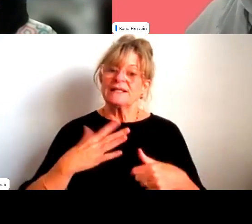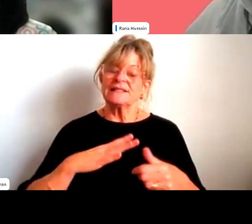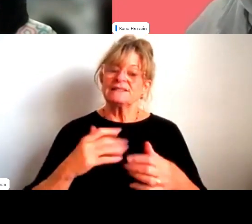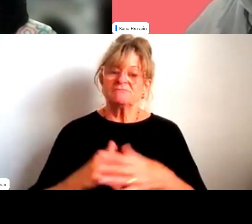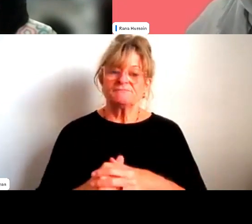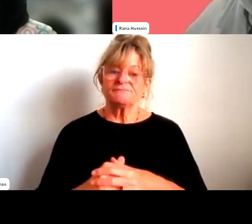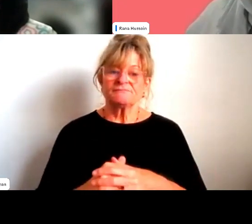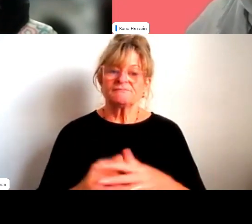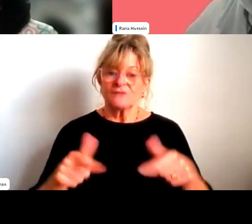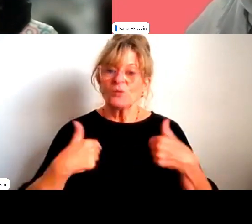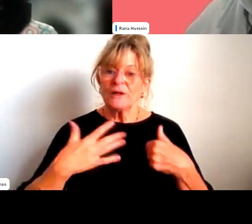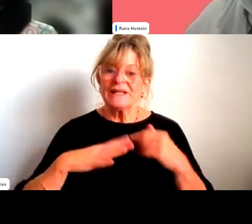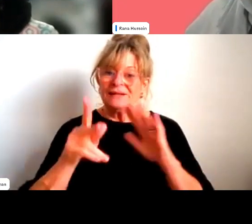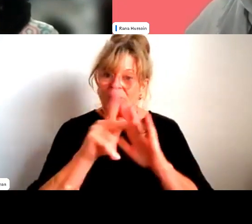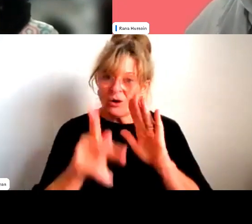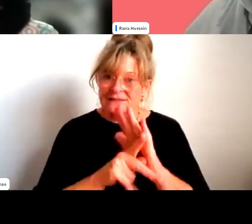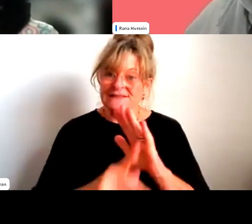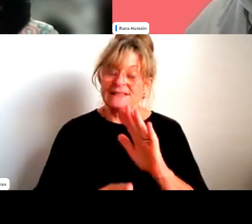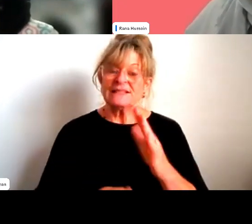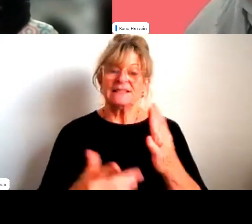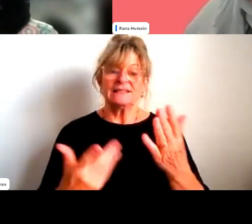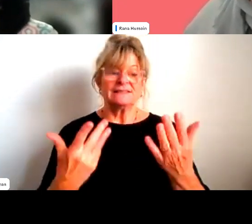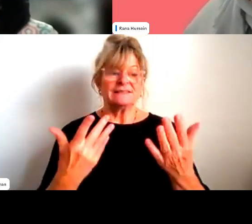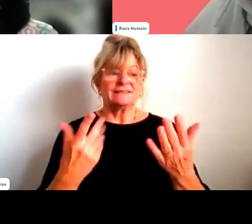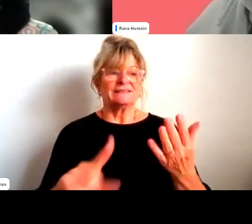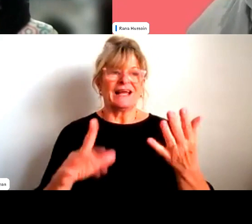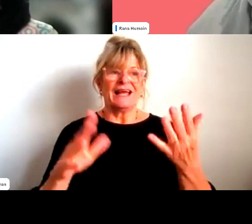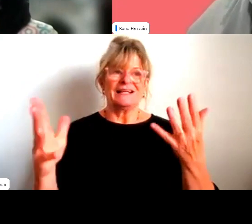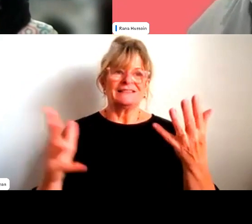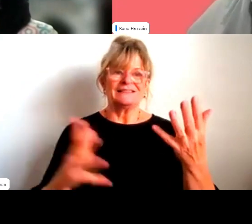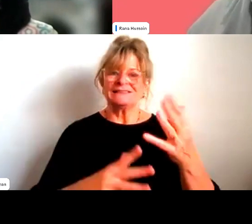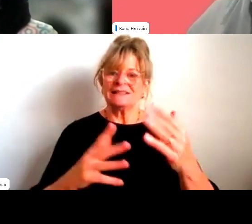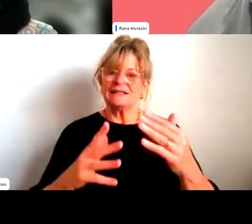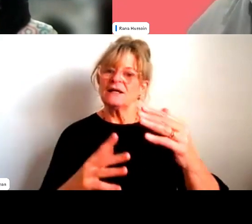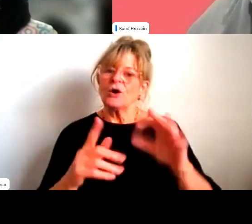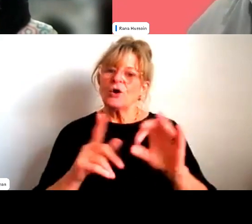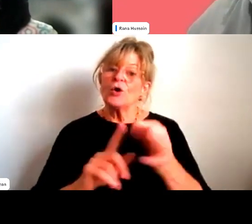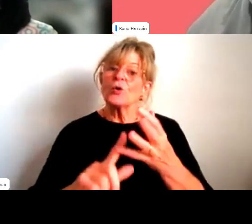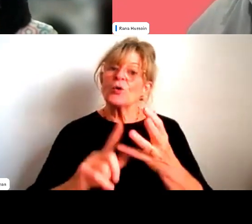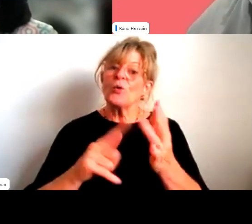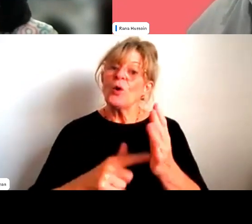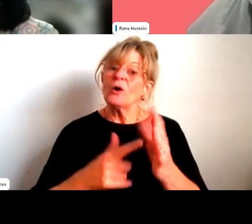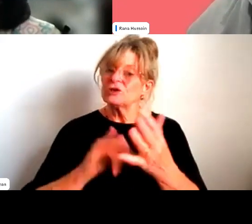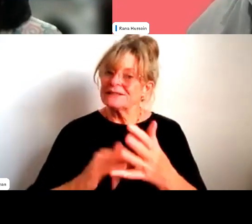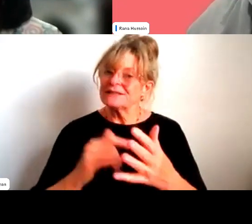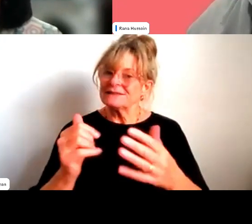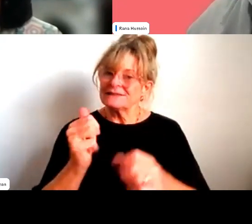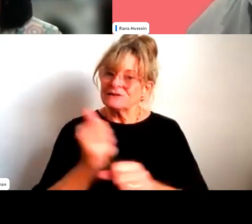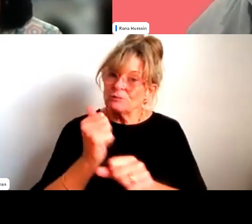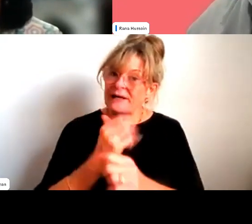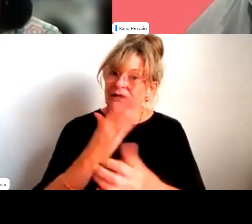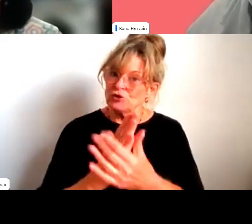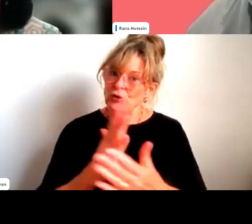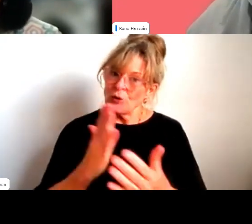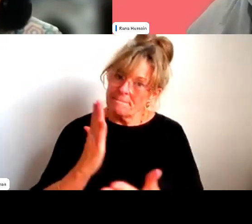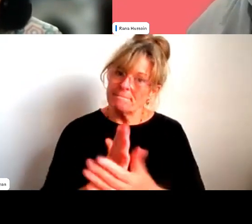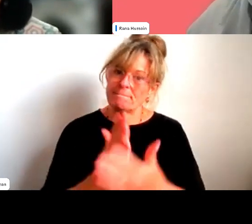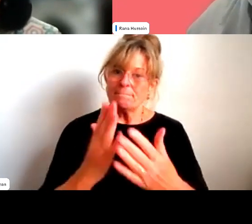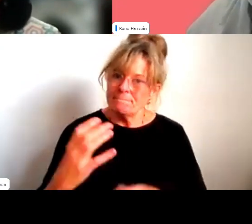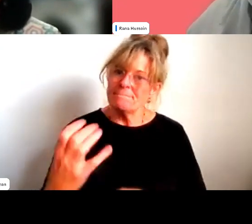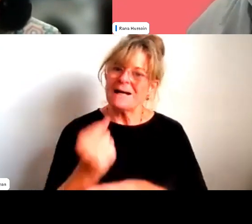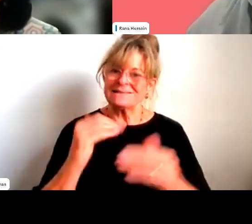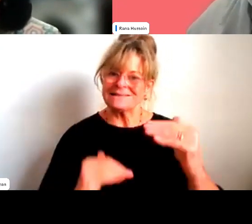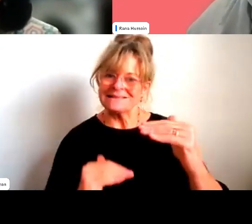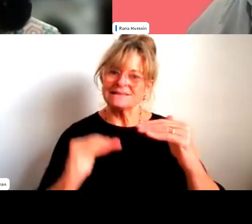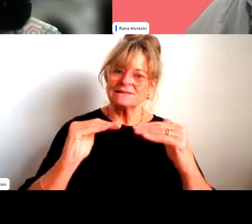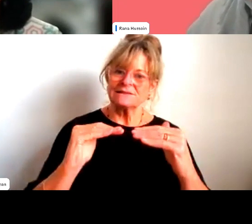those policies and, and those quotas and, and in place to support diverse communities to, um, step